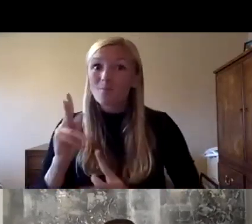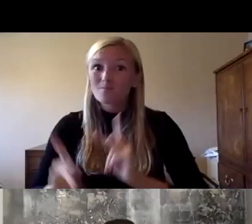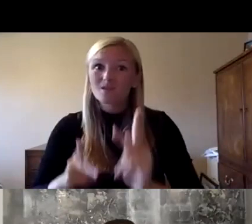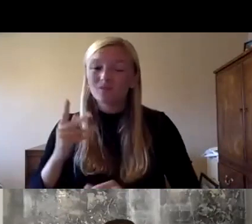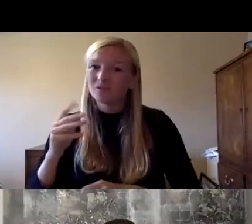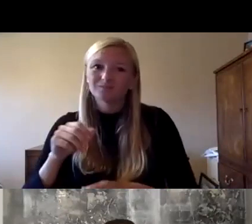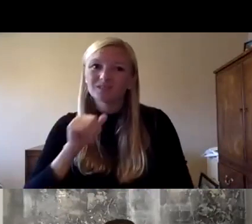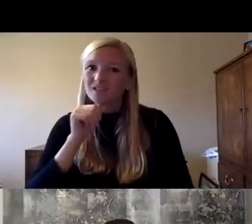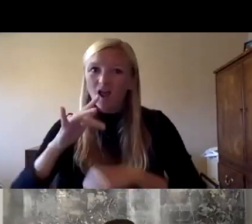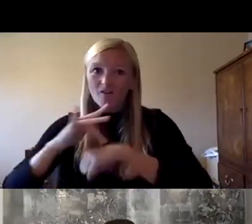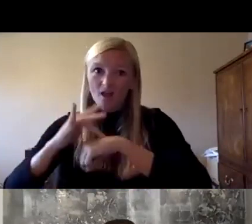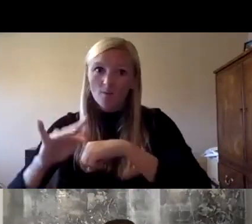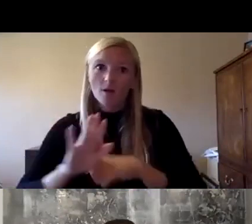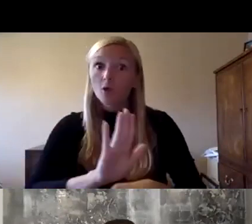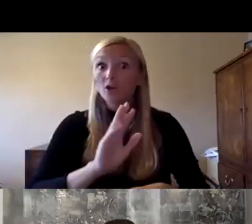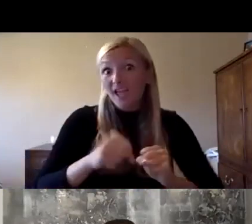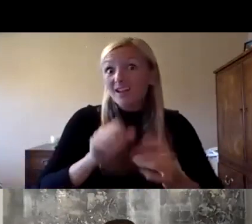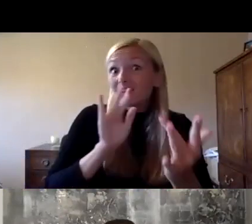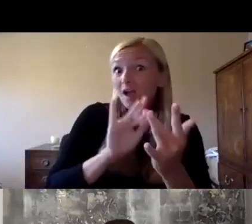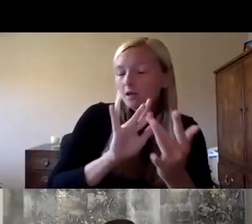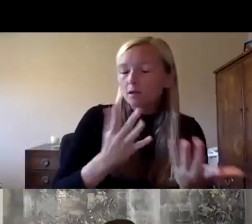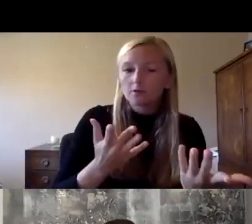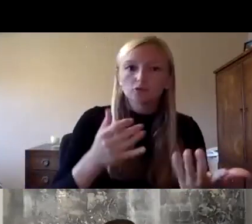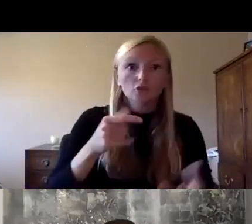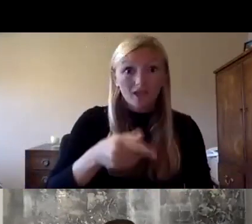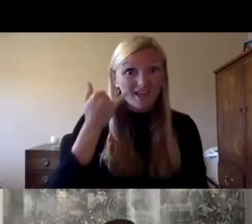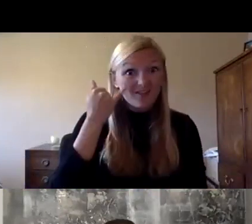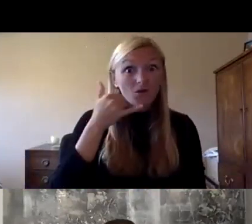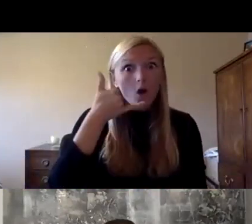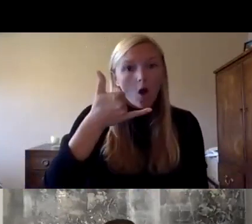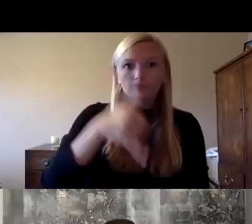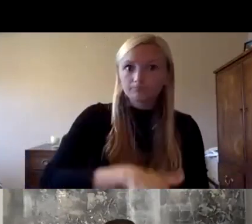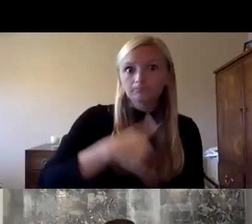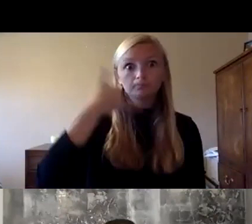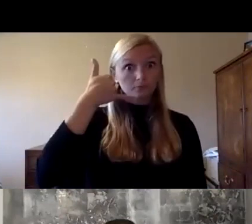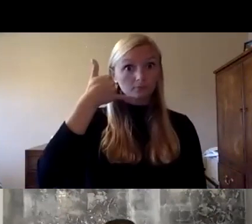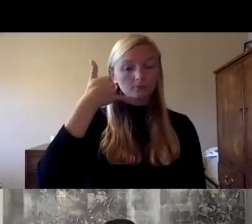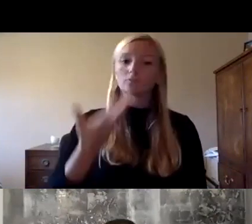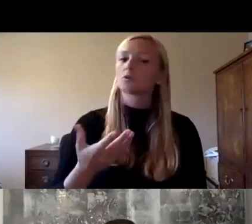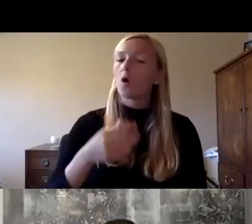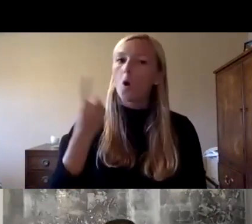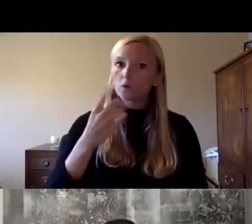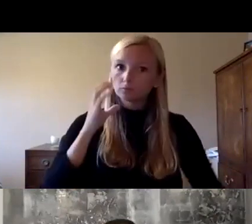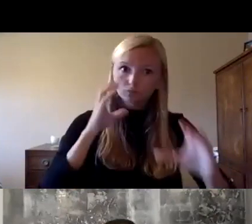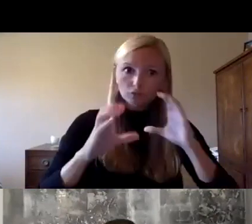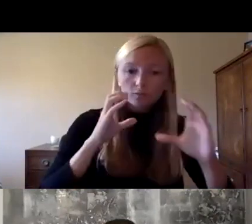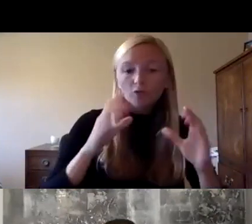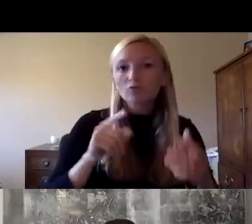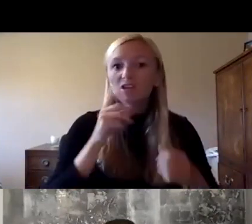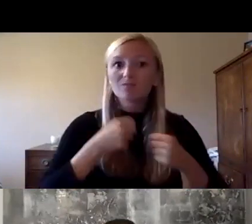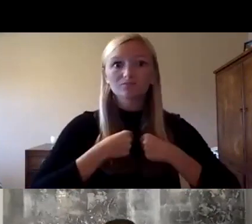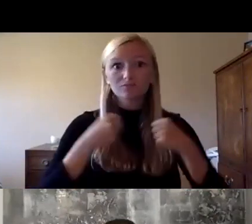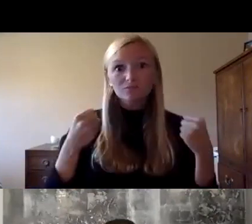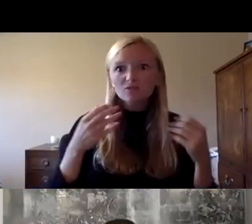bureaucracies she's very available to us you call she answers uh she's very communicative she's very transparent and